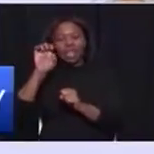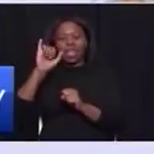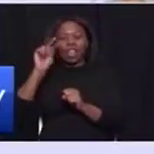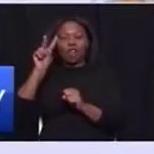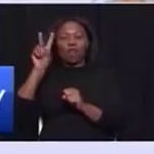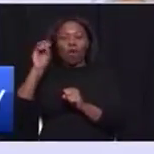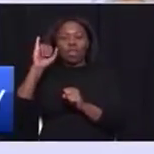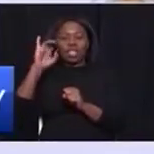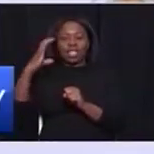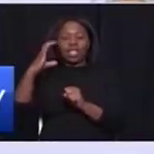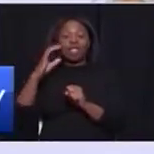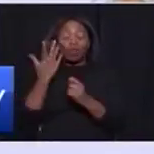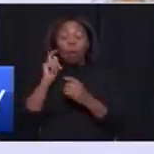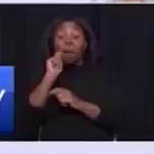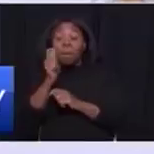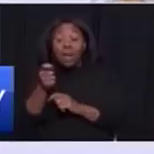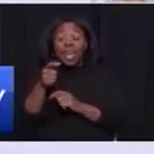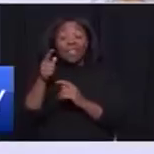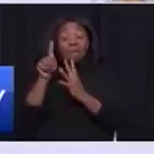15 days or even less.